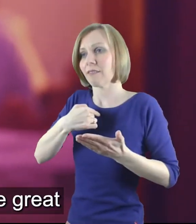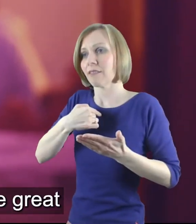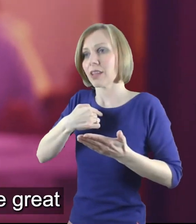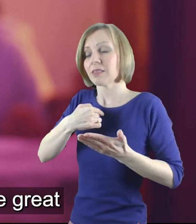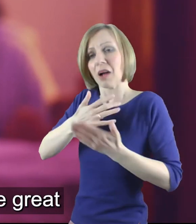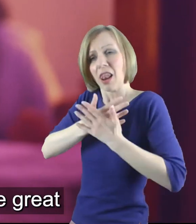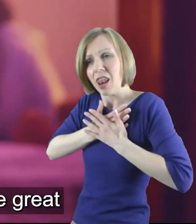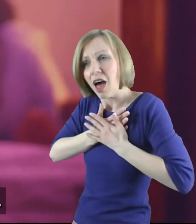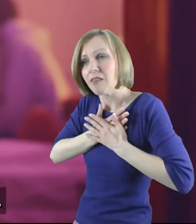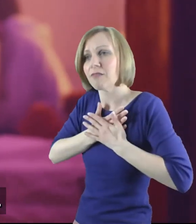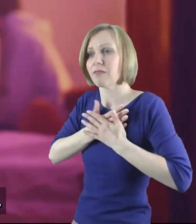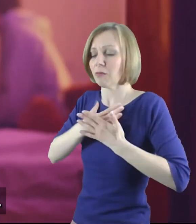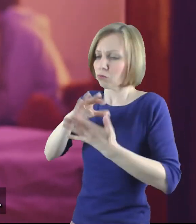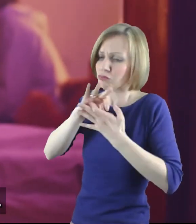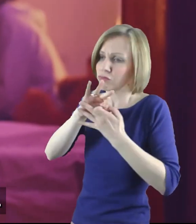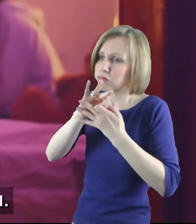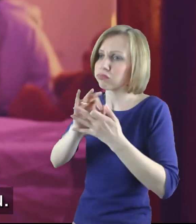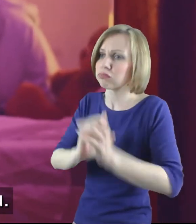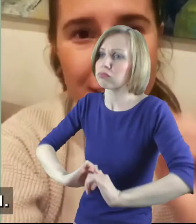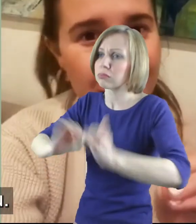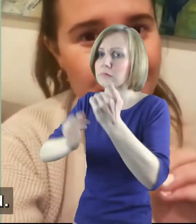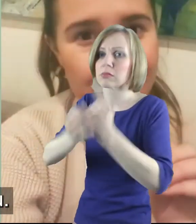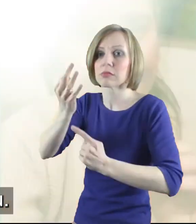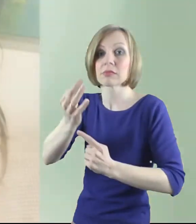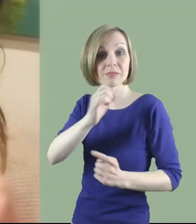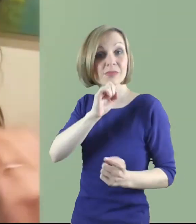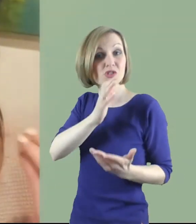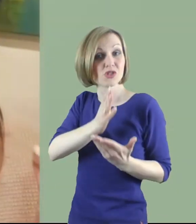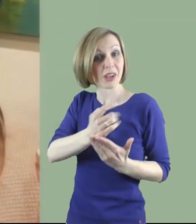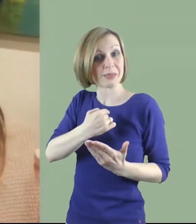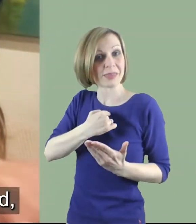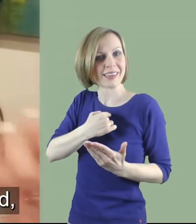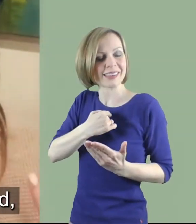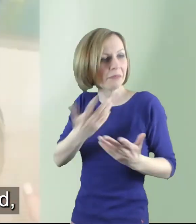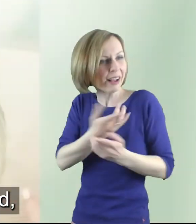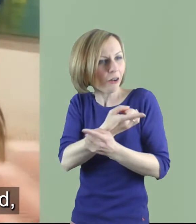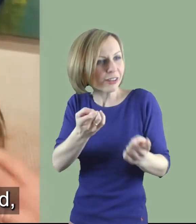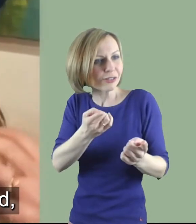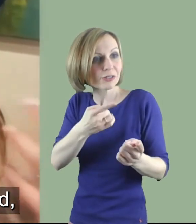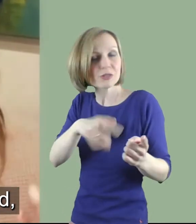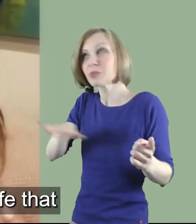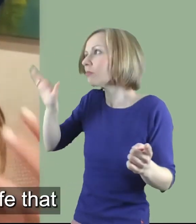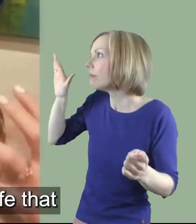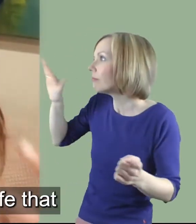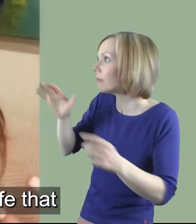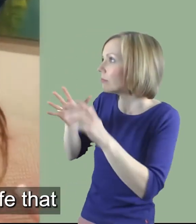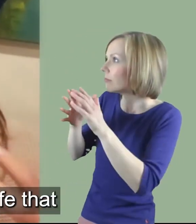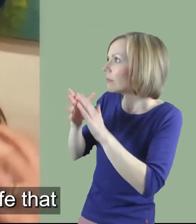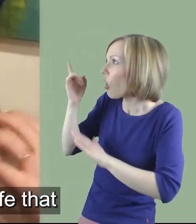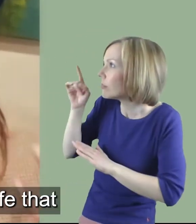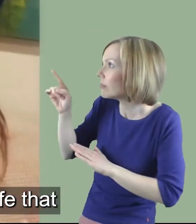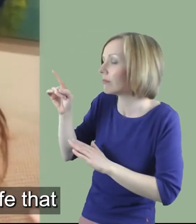relationship to be great. Really trust me in this I really encourage you just pray to God just say hey God is there any